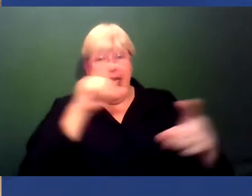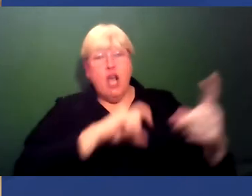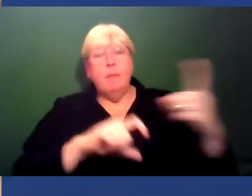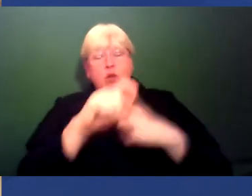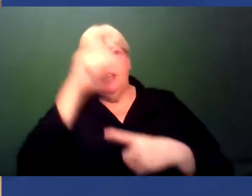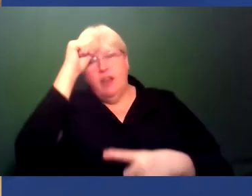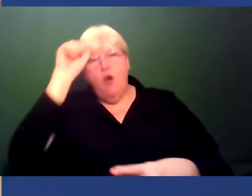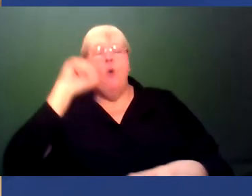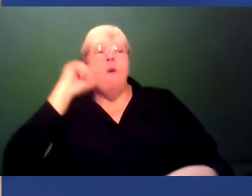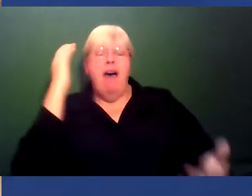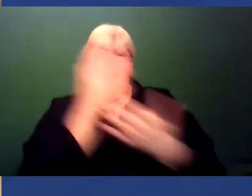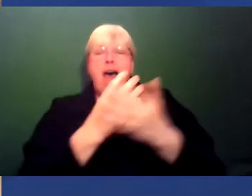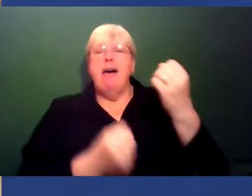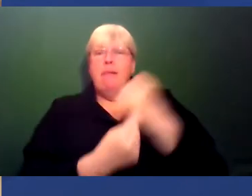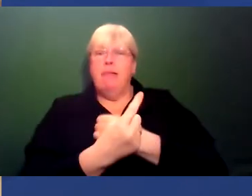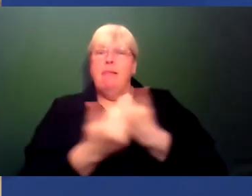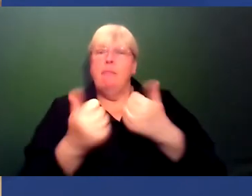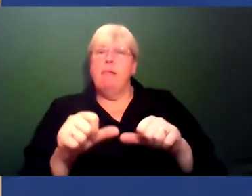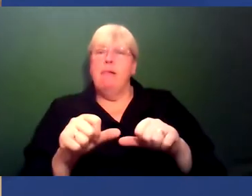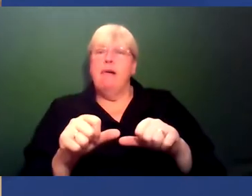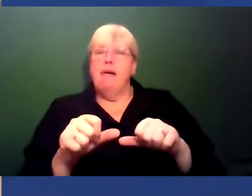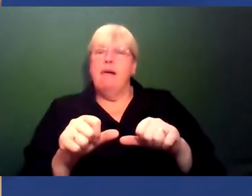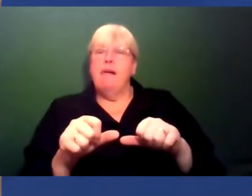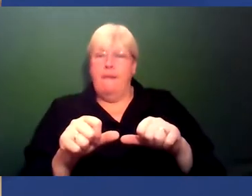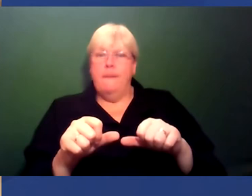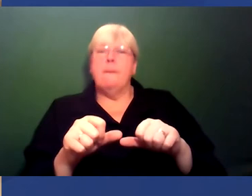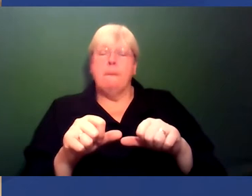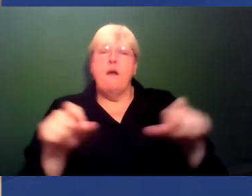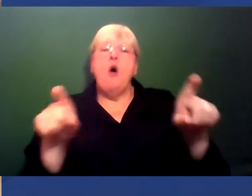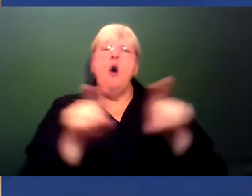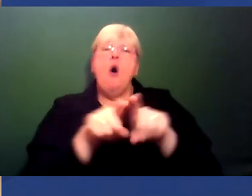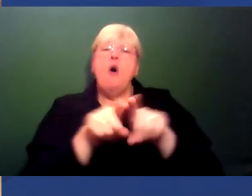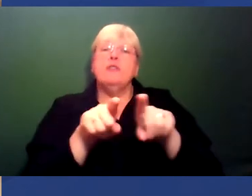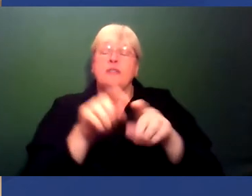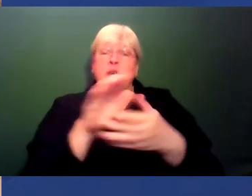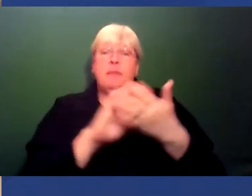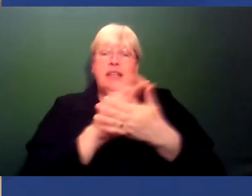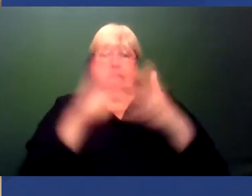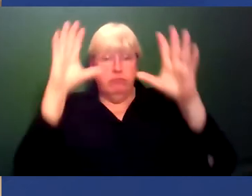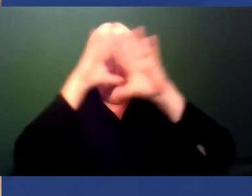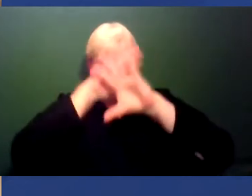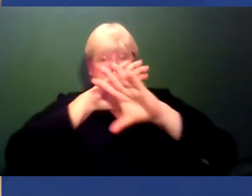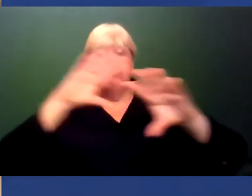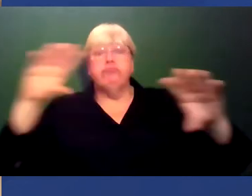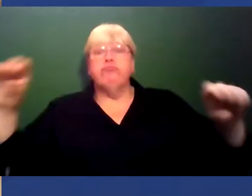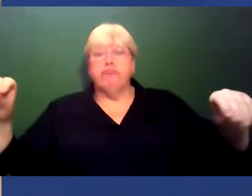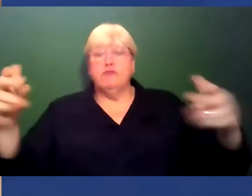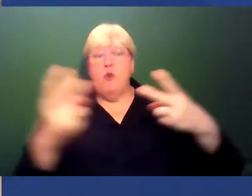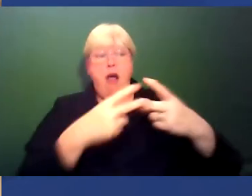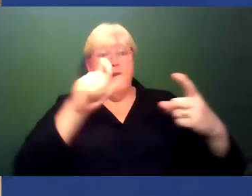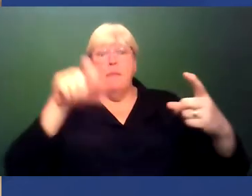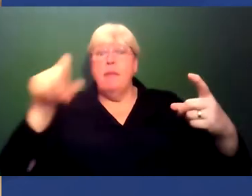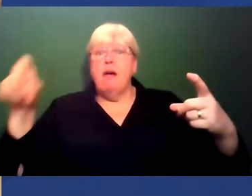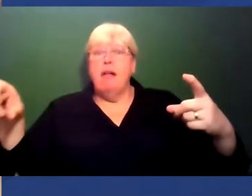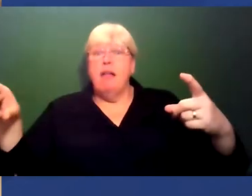something happens and they report it, it's likely to be acted upon. And also it sends a signal to the other people in that